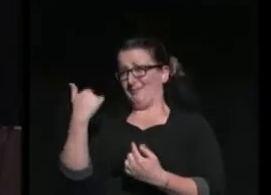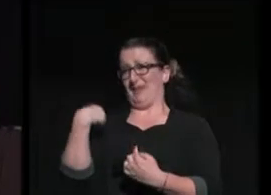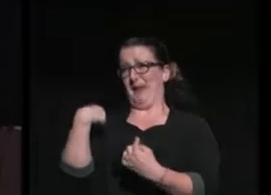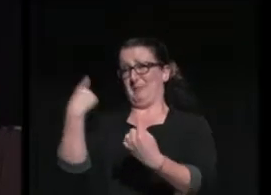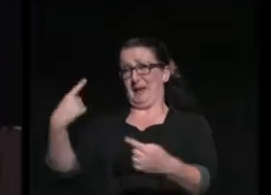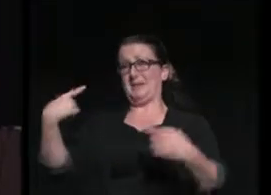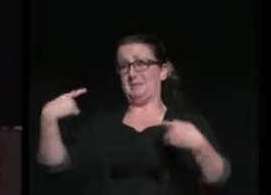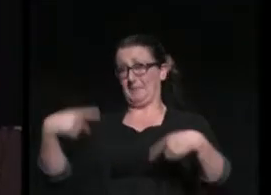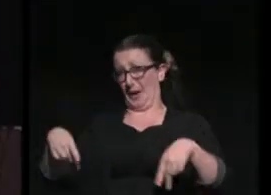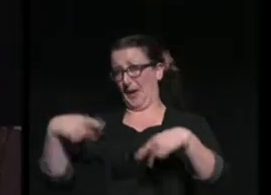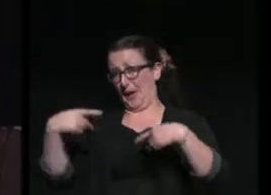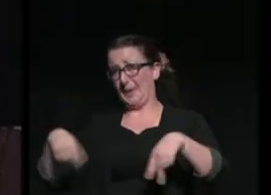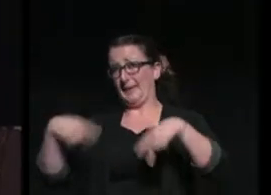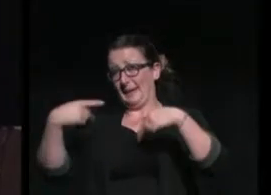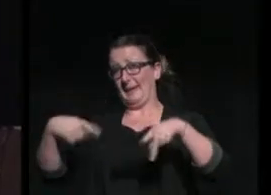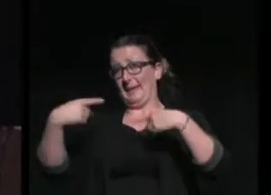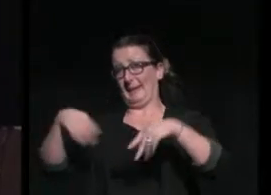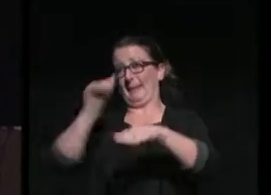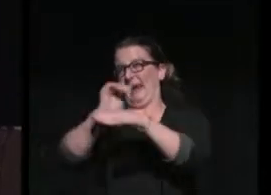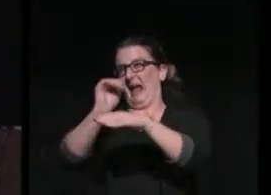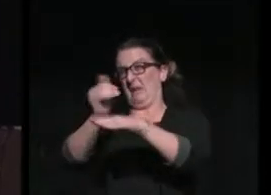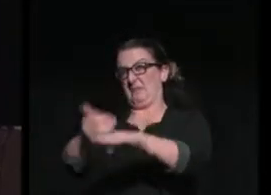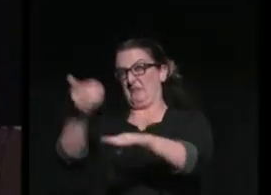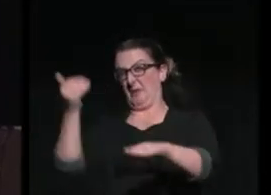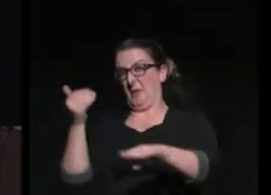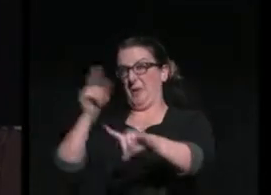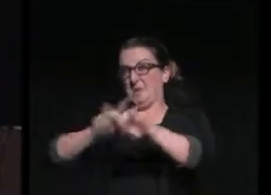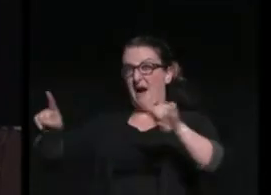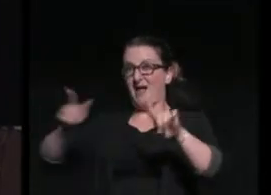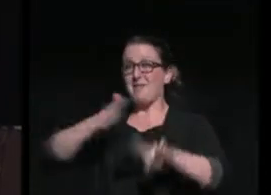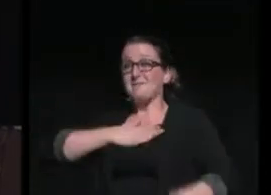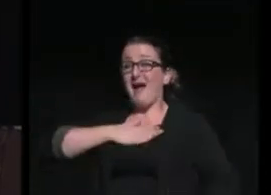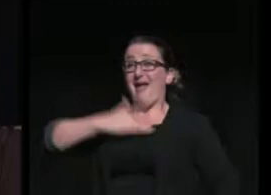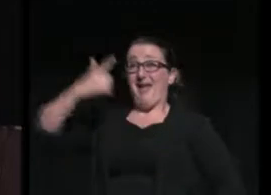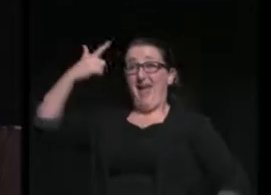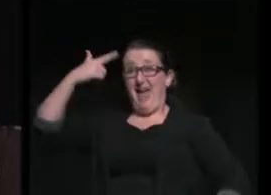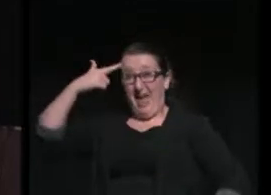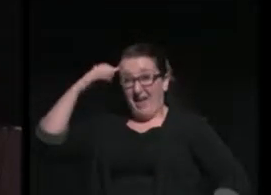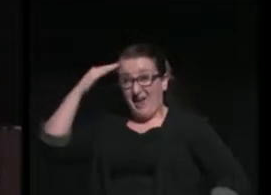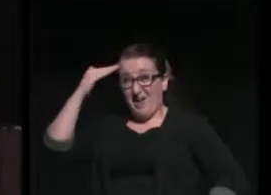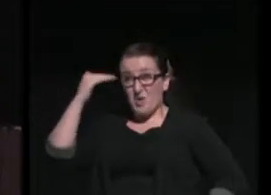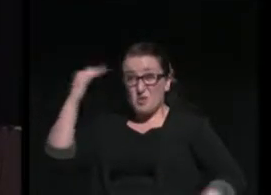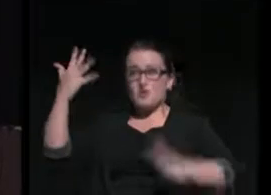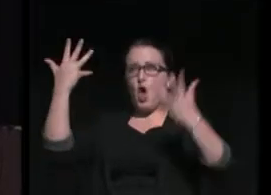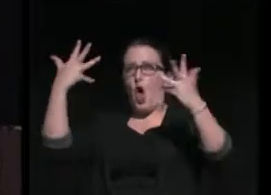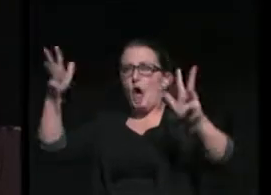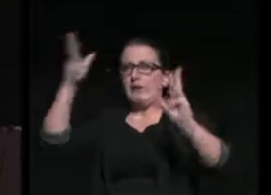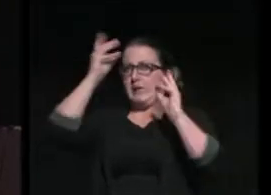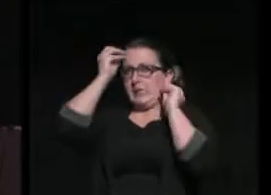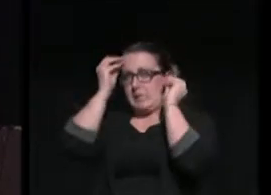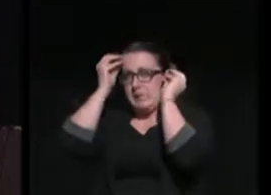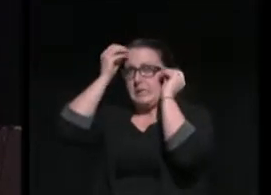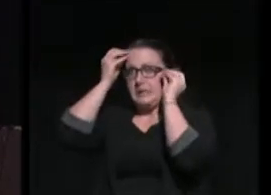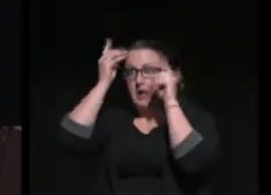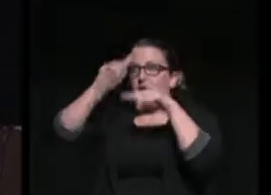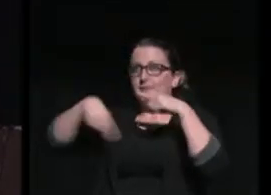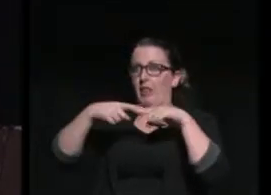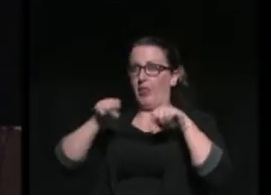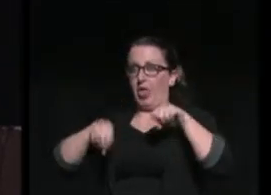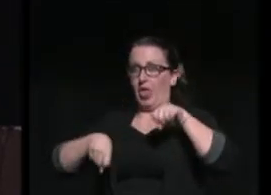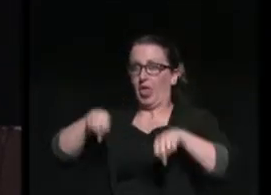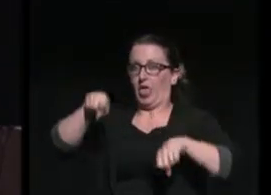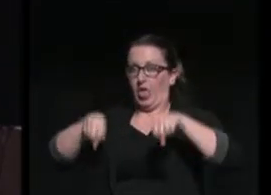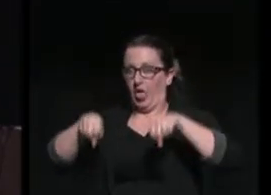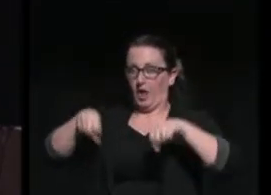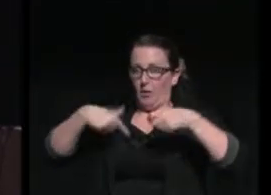before, which I had been. It was because my head was already swimming with the uncertainty that awaited me once I